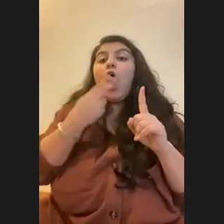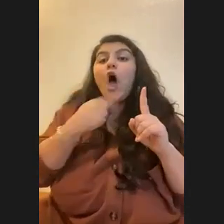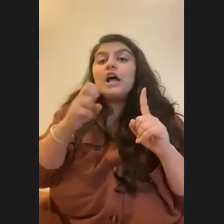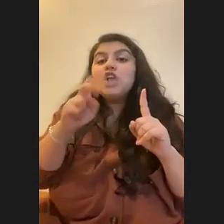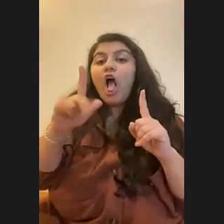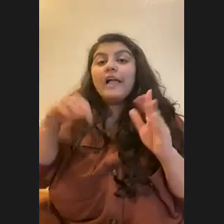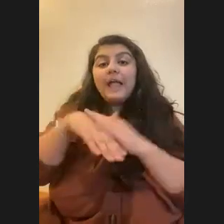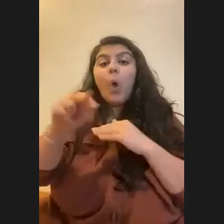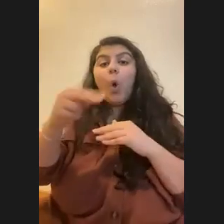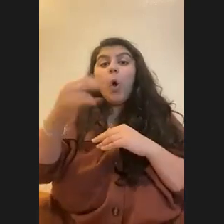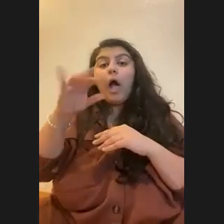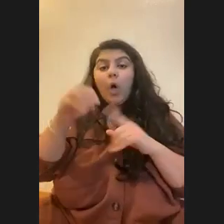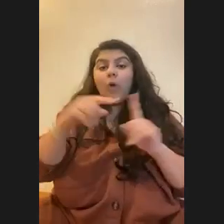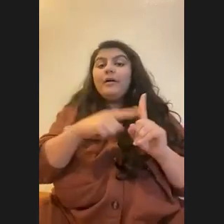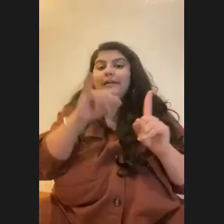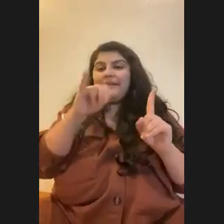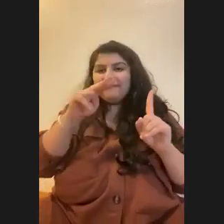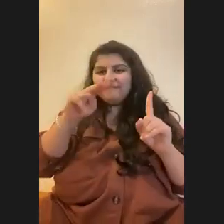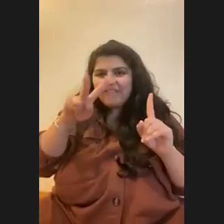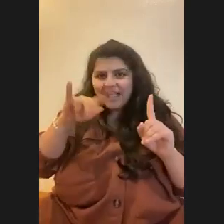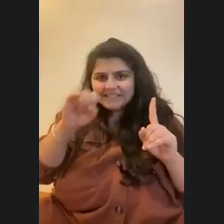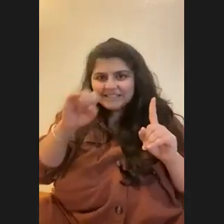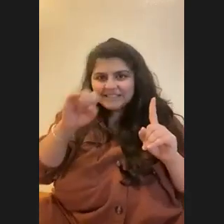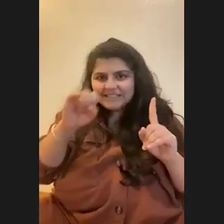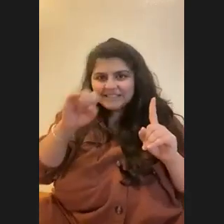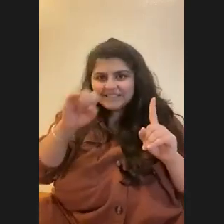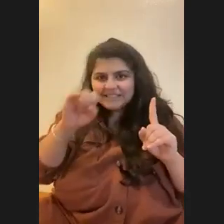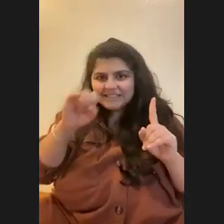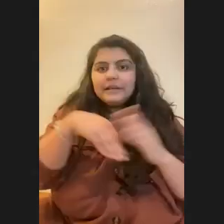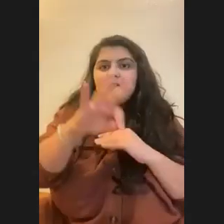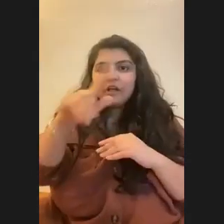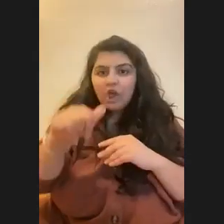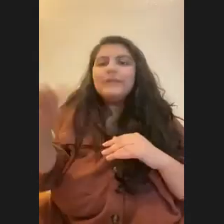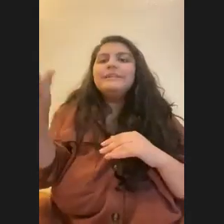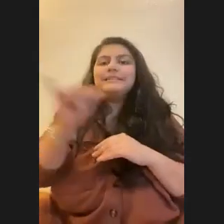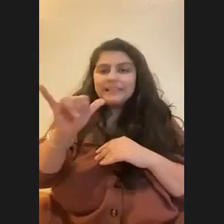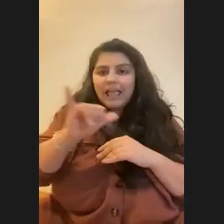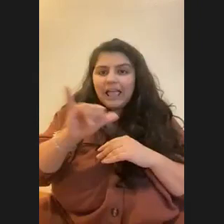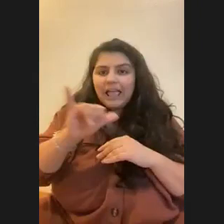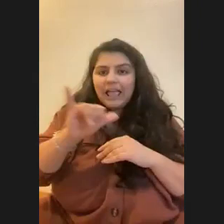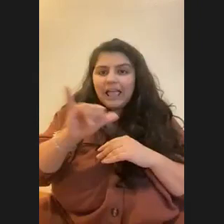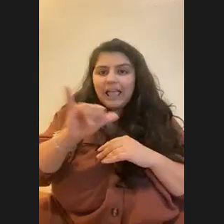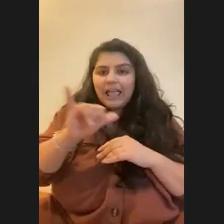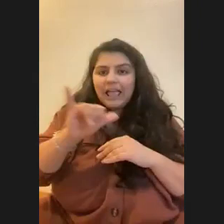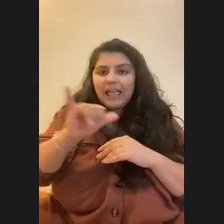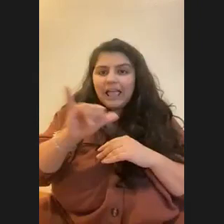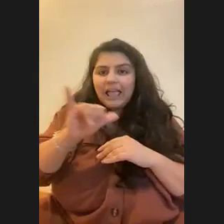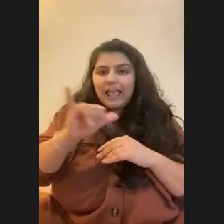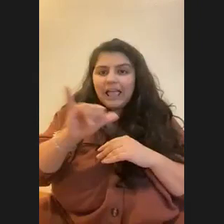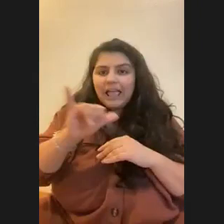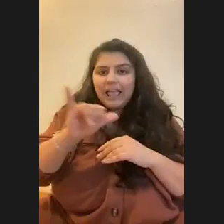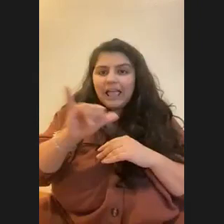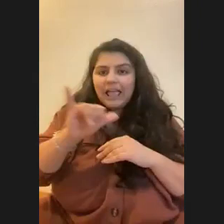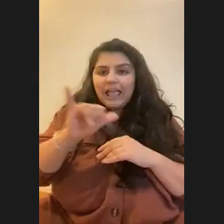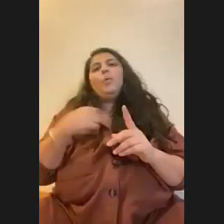Lionfish in Florida are invasive. Like there's a lot of creatures that just, you don't like, you don't know when you introduce them what the real